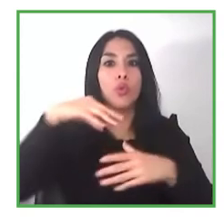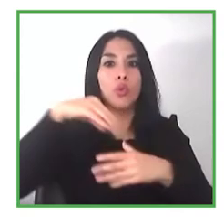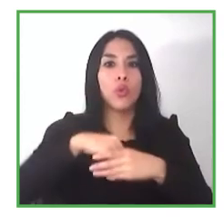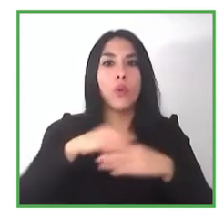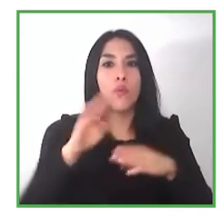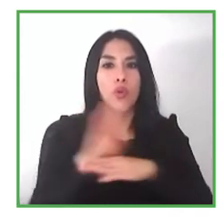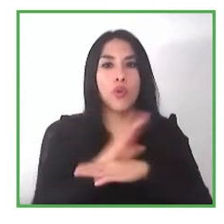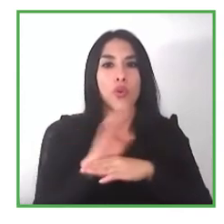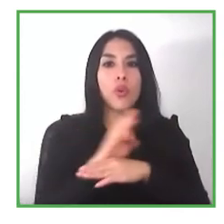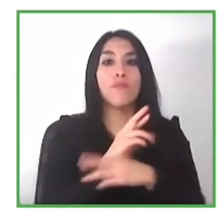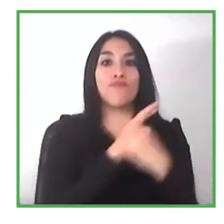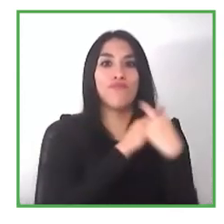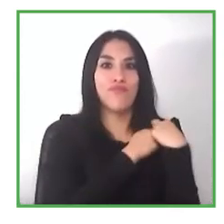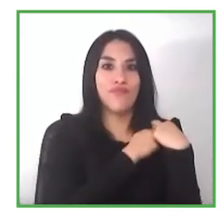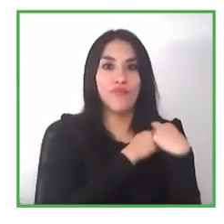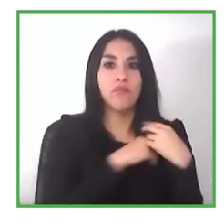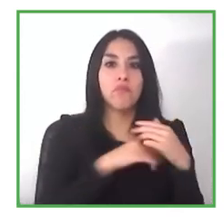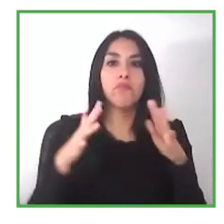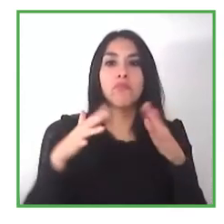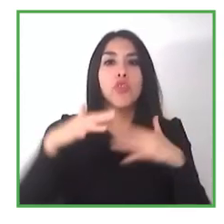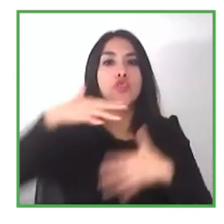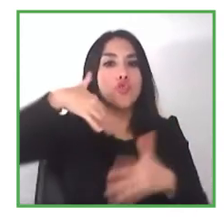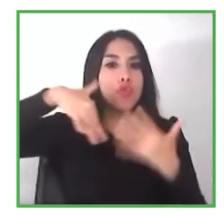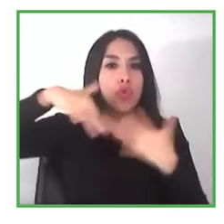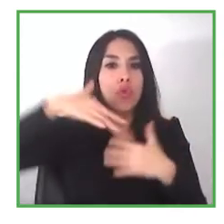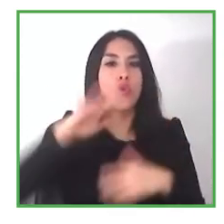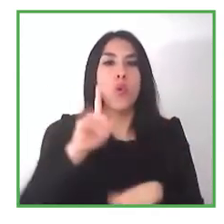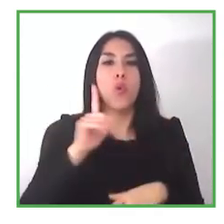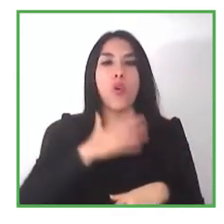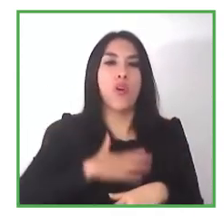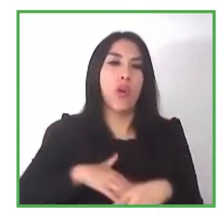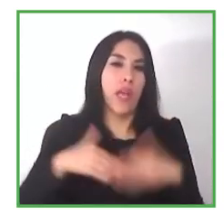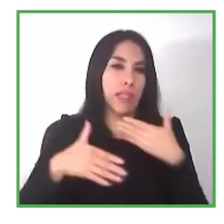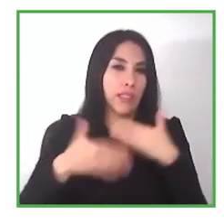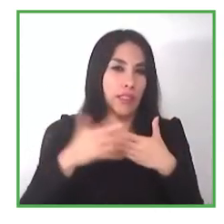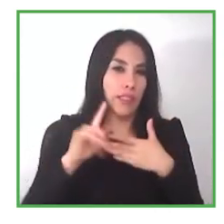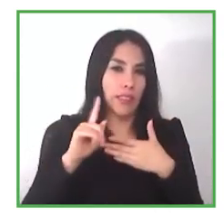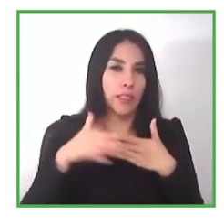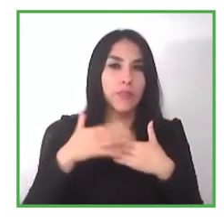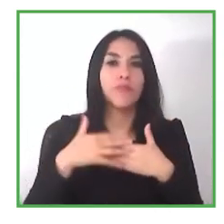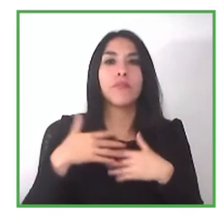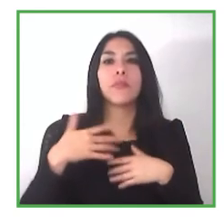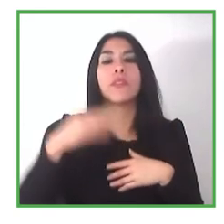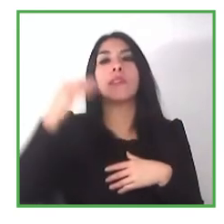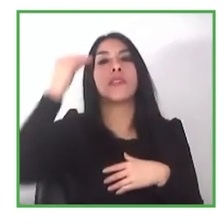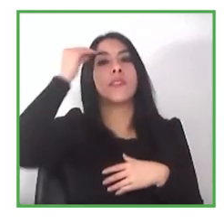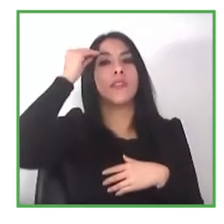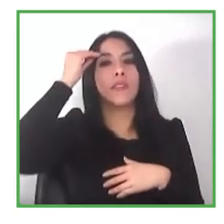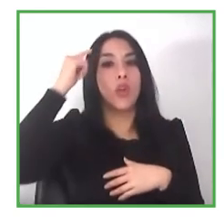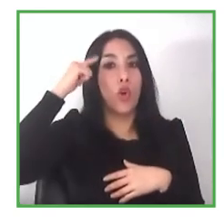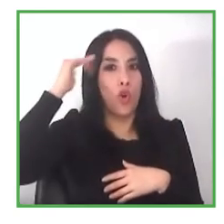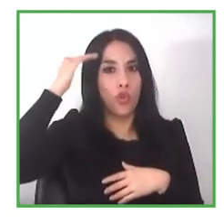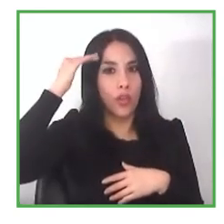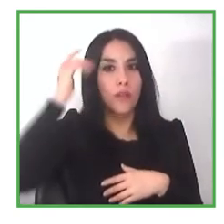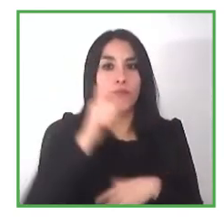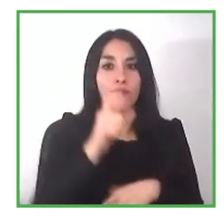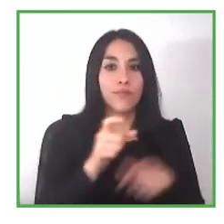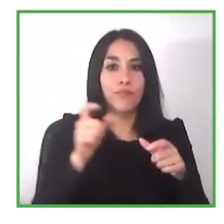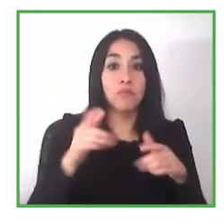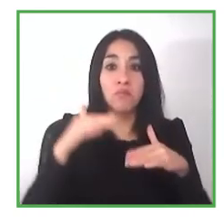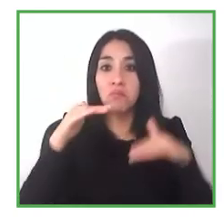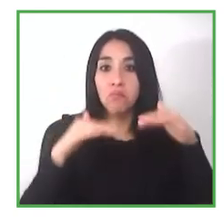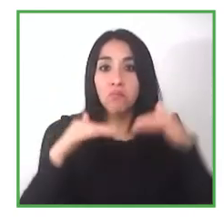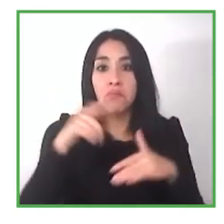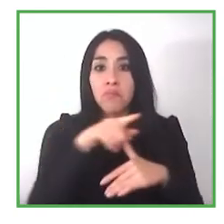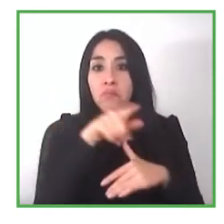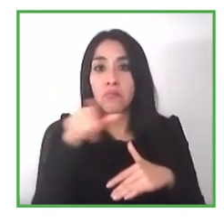perform the change how do we face this biggest challenges in the mindset of employers because this is